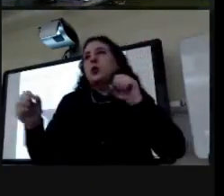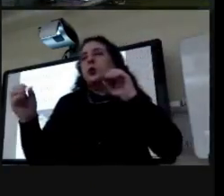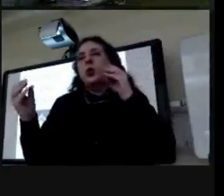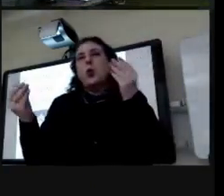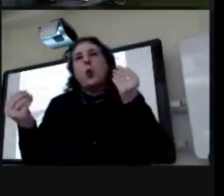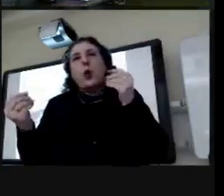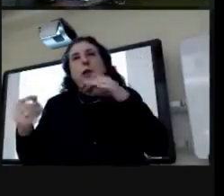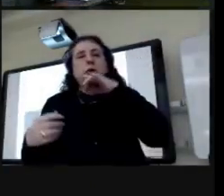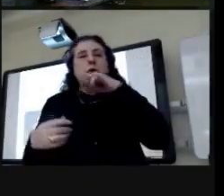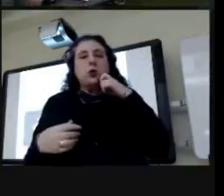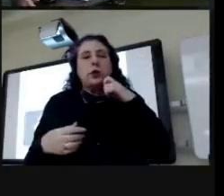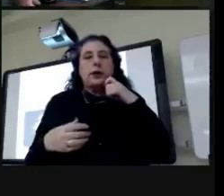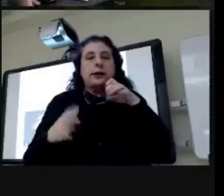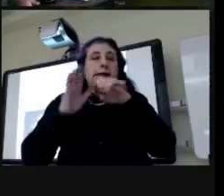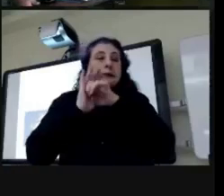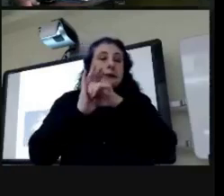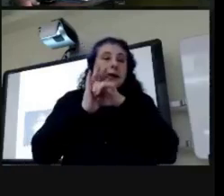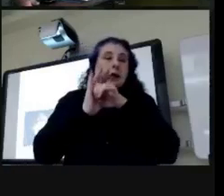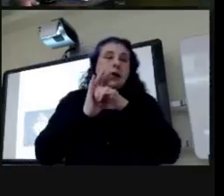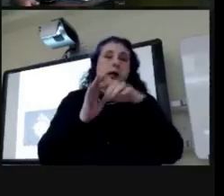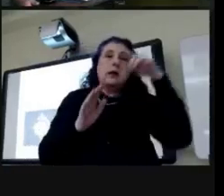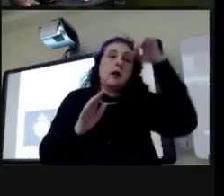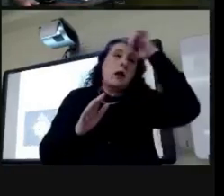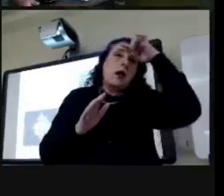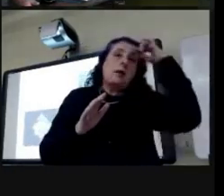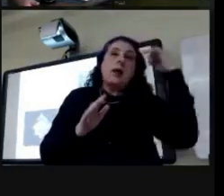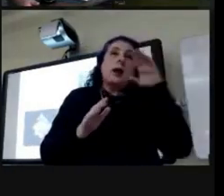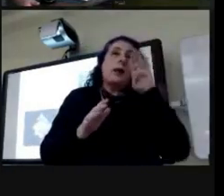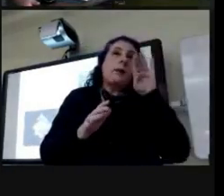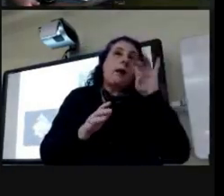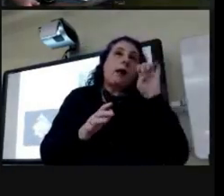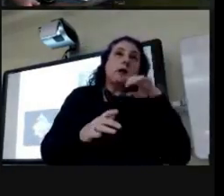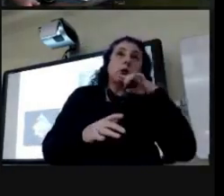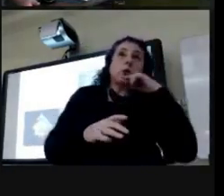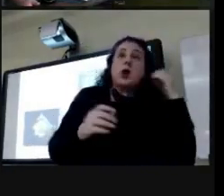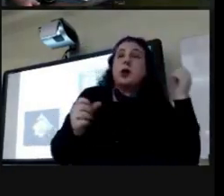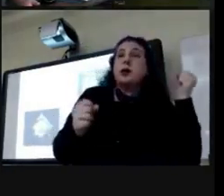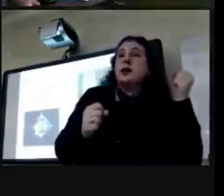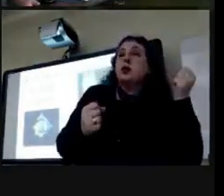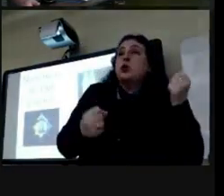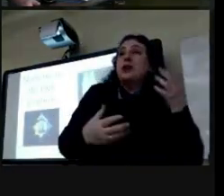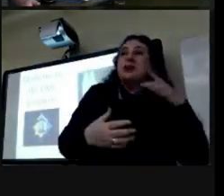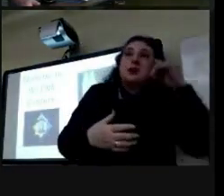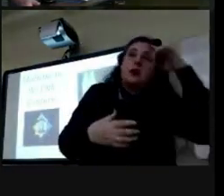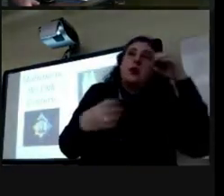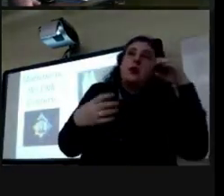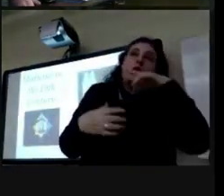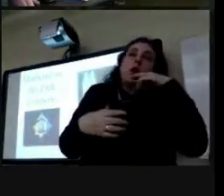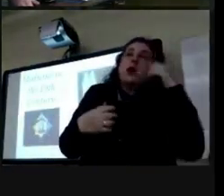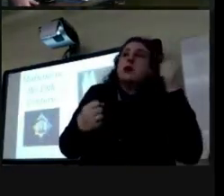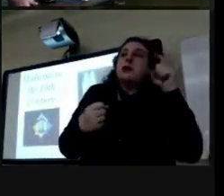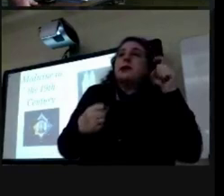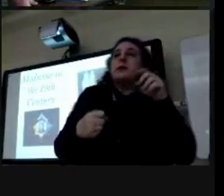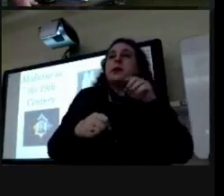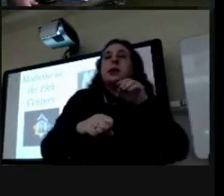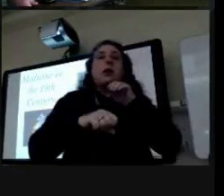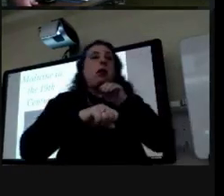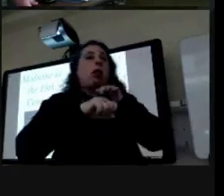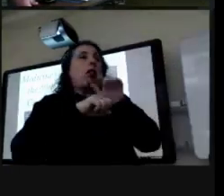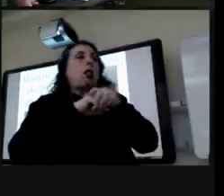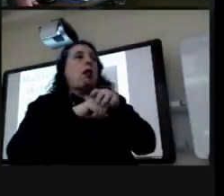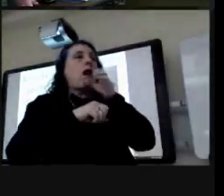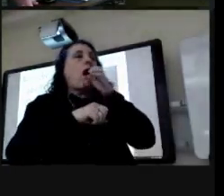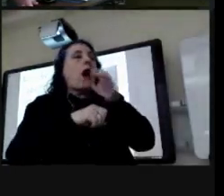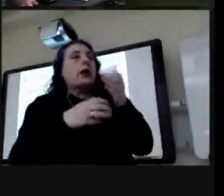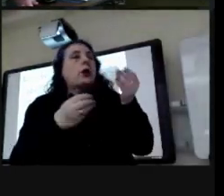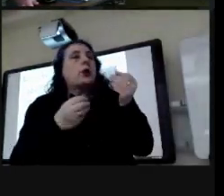so for example black vile was dry and cold so if you had too much of that you would need to be treated with something that was hot and